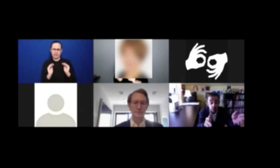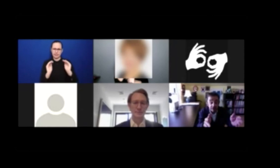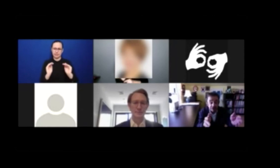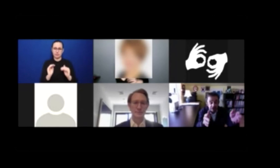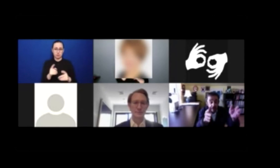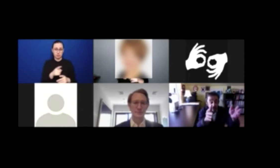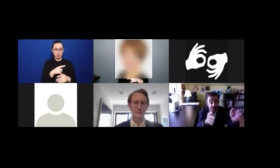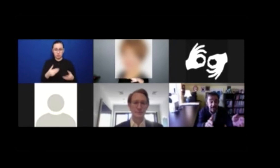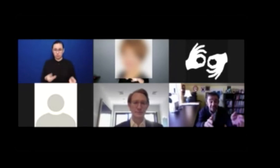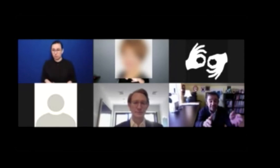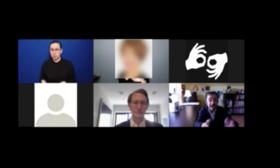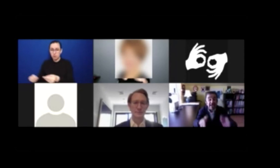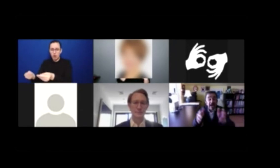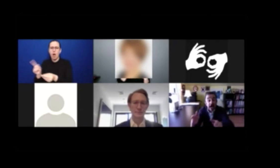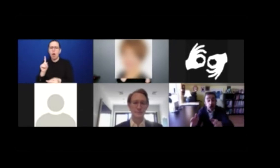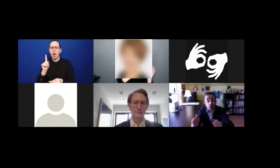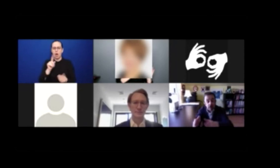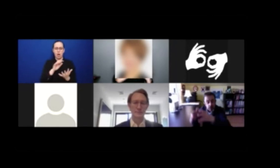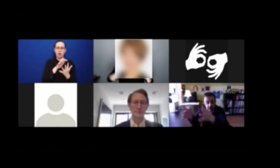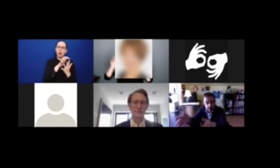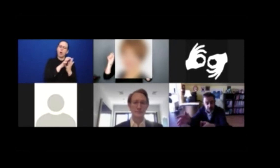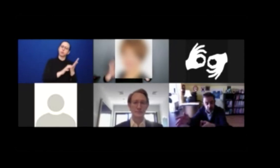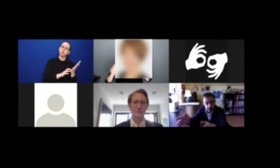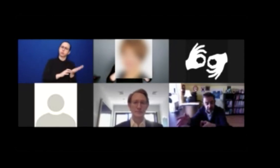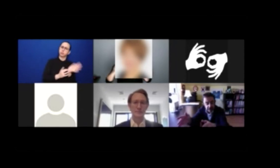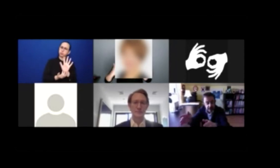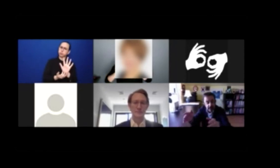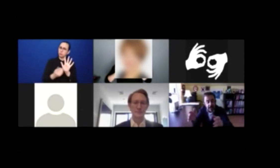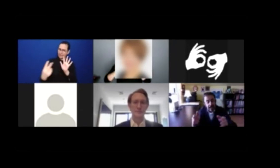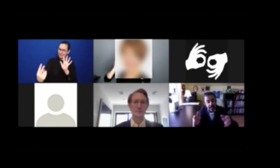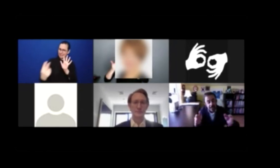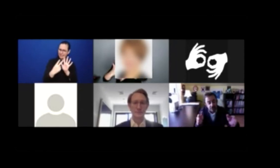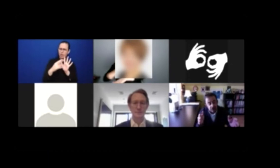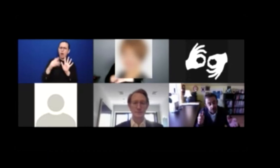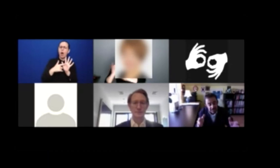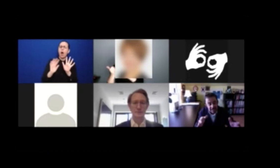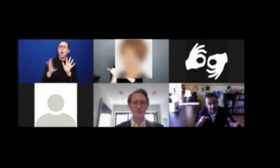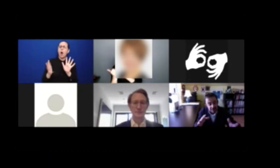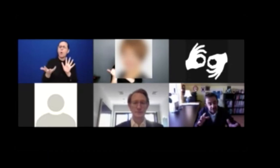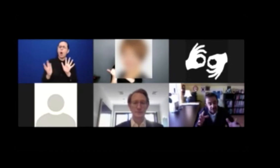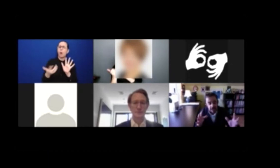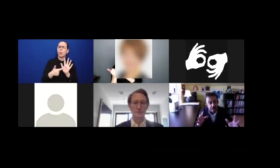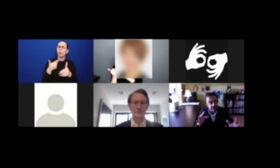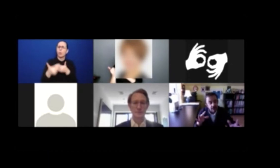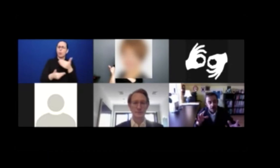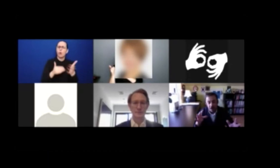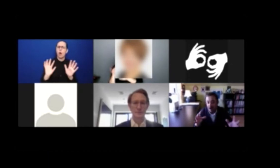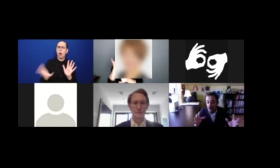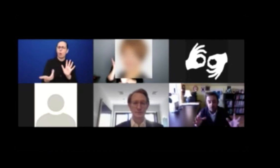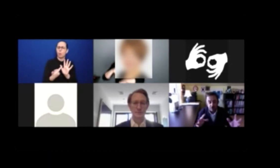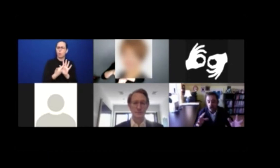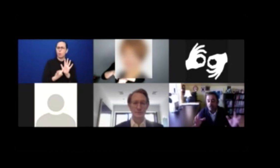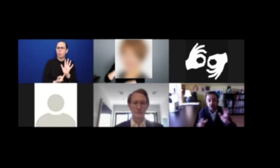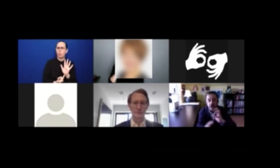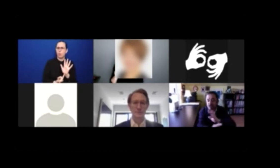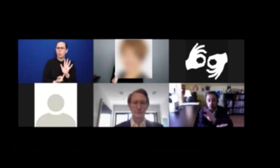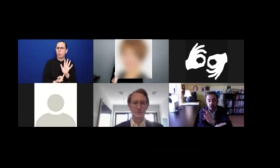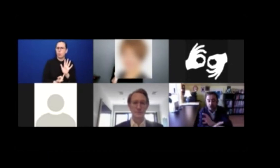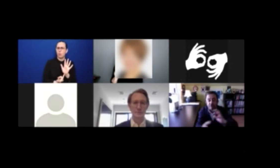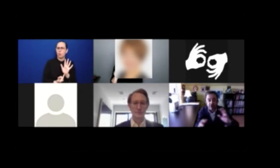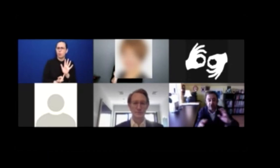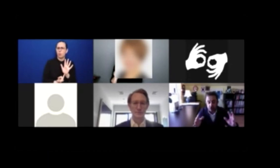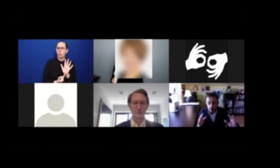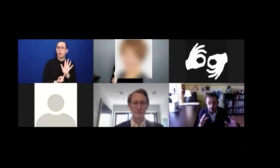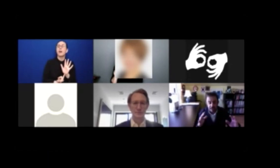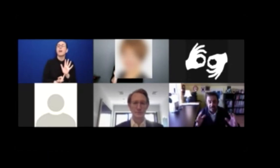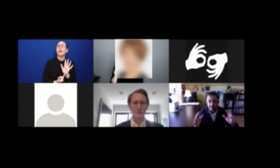but a question of yes, and how can we improve it? And to me, that kind of almost ontological